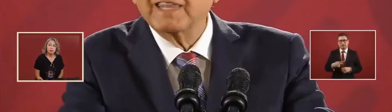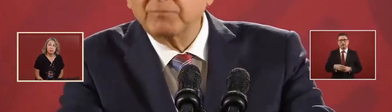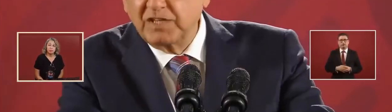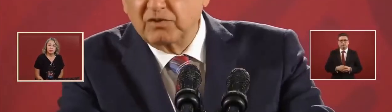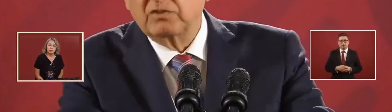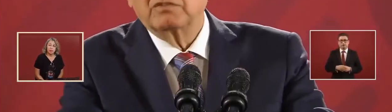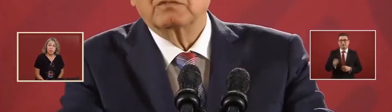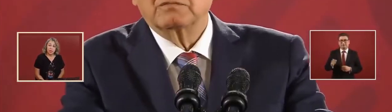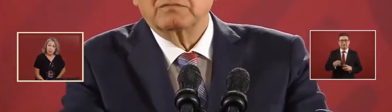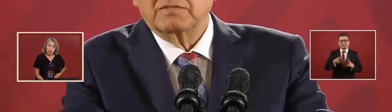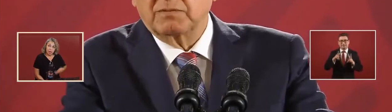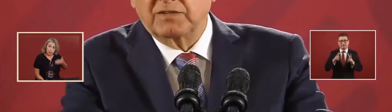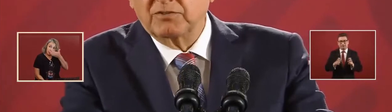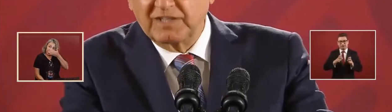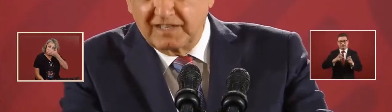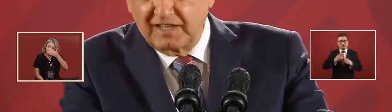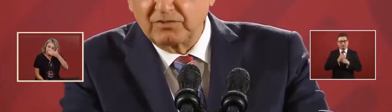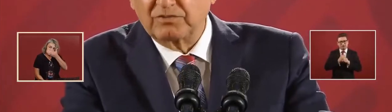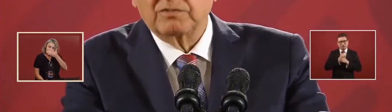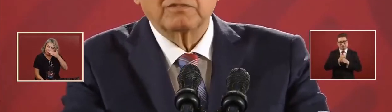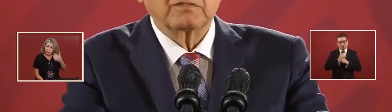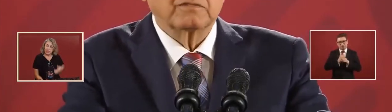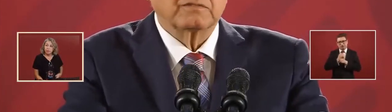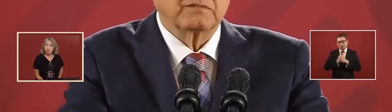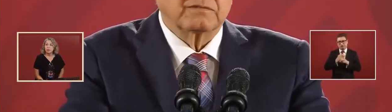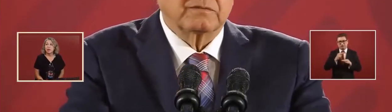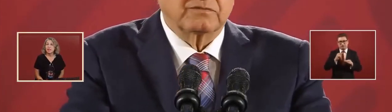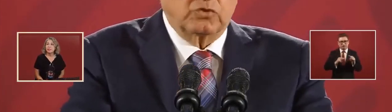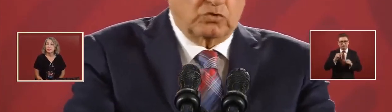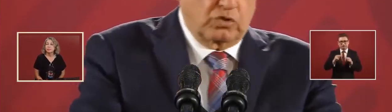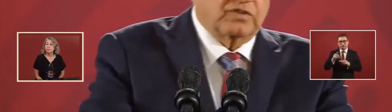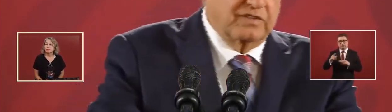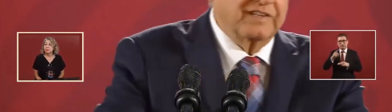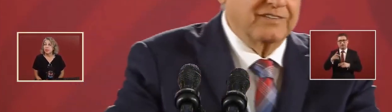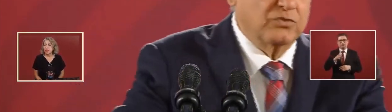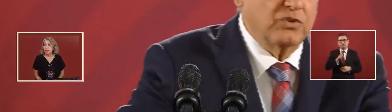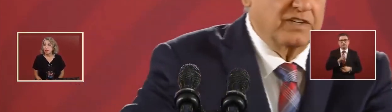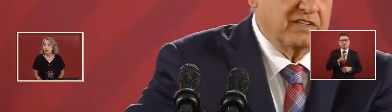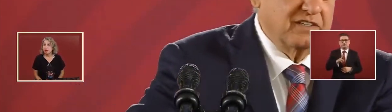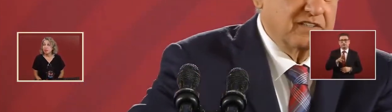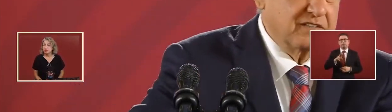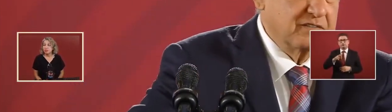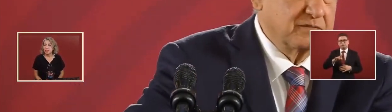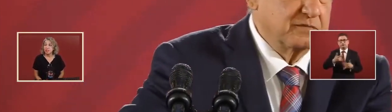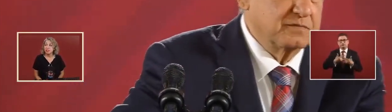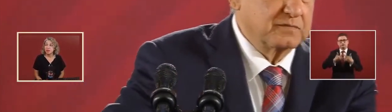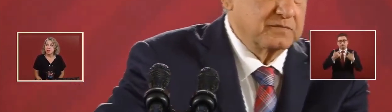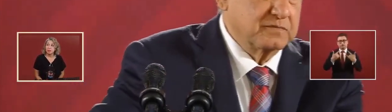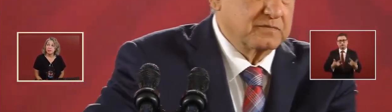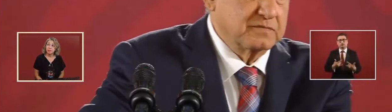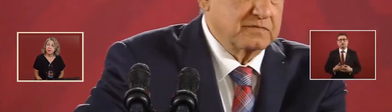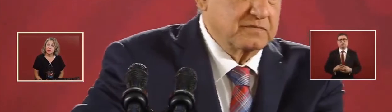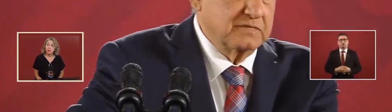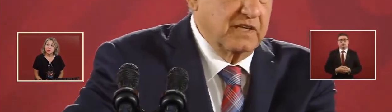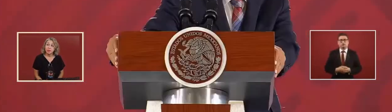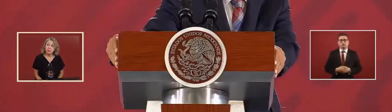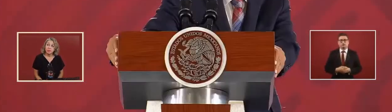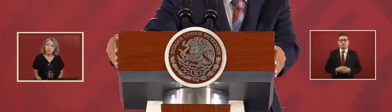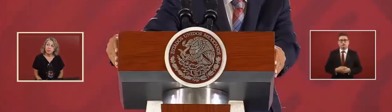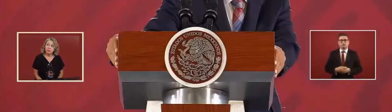from grades and a doctor in history from UNAM.